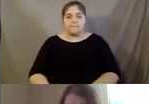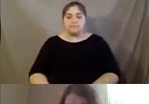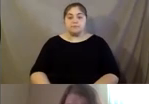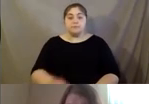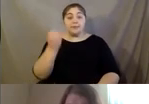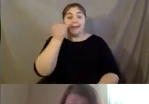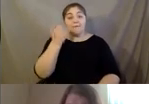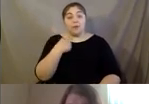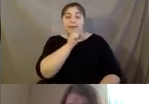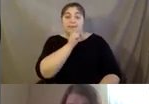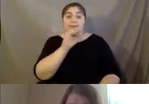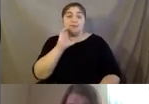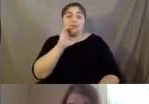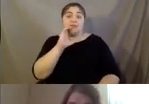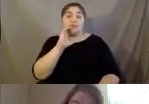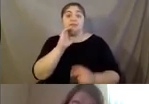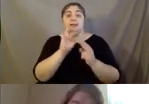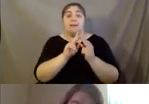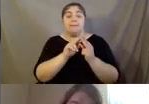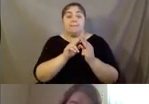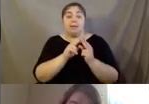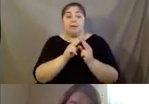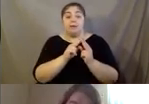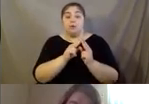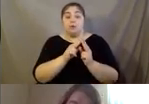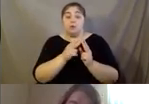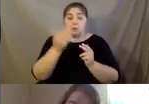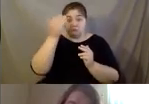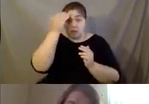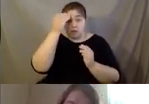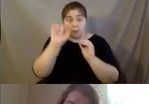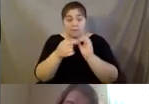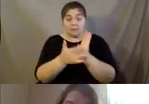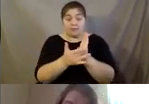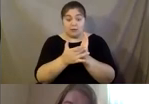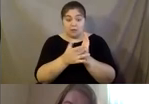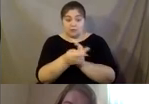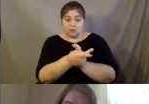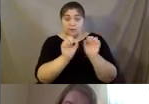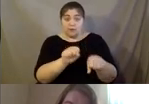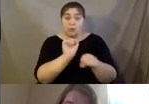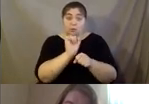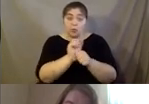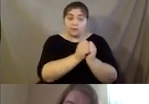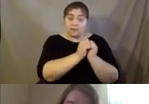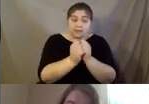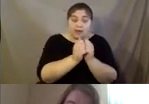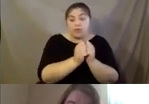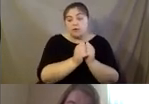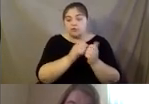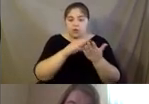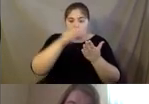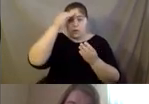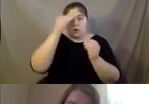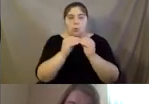companion that was a little tech savvy or tech curious, they could work together to explore and expand their own knowledge